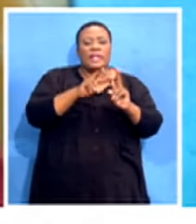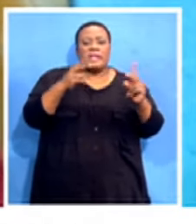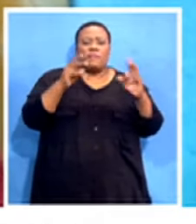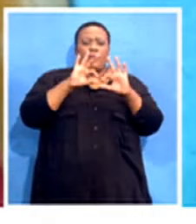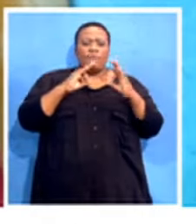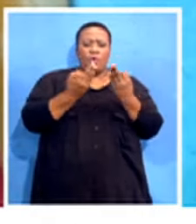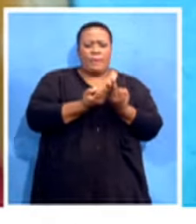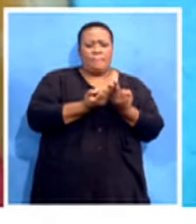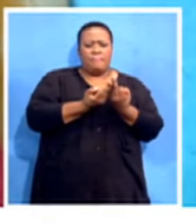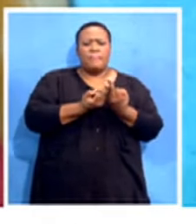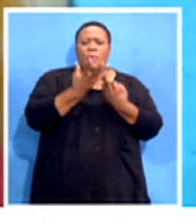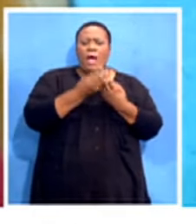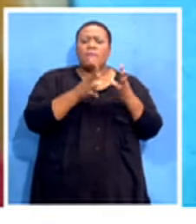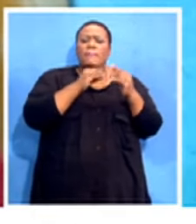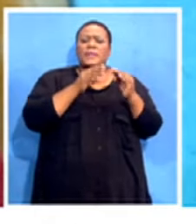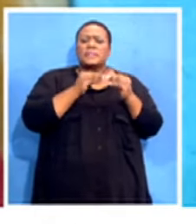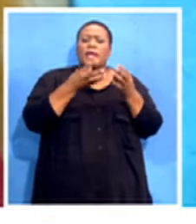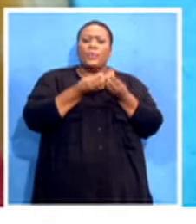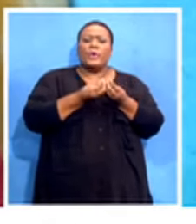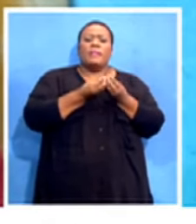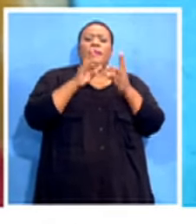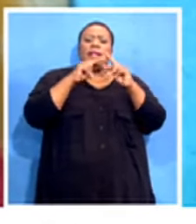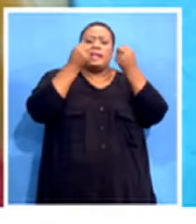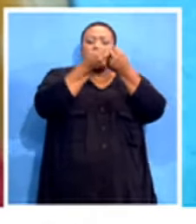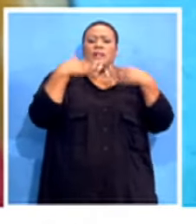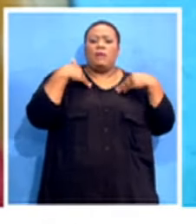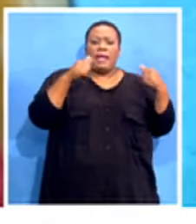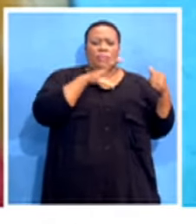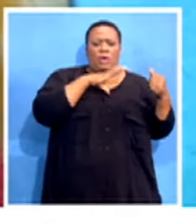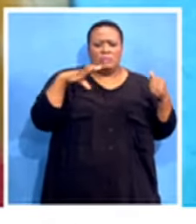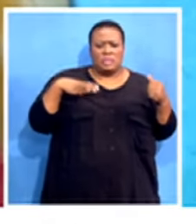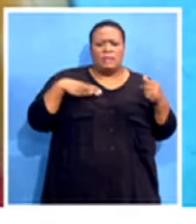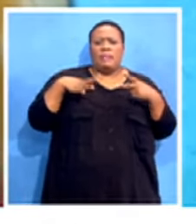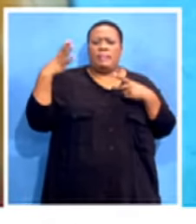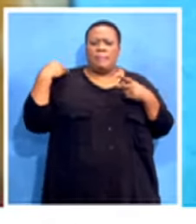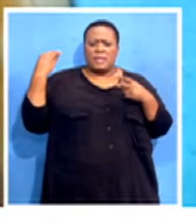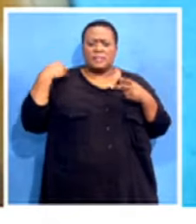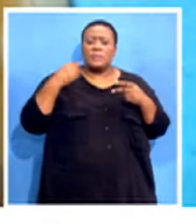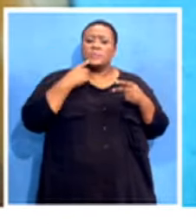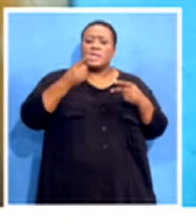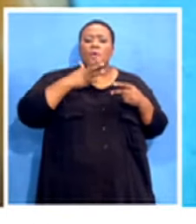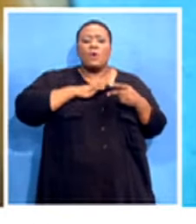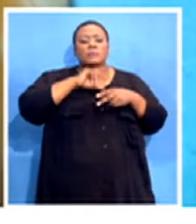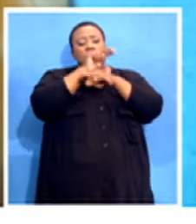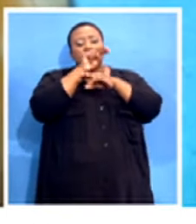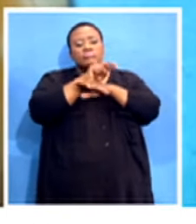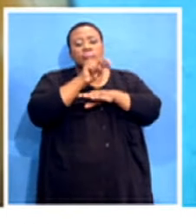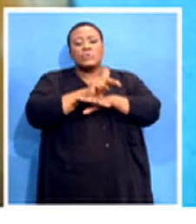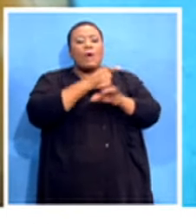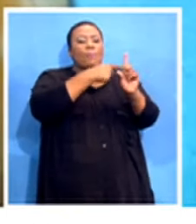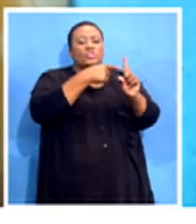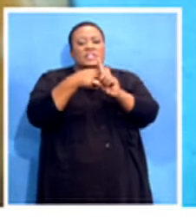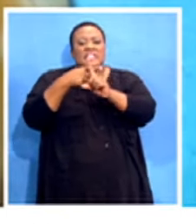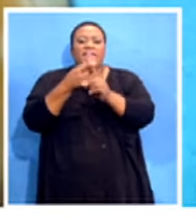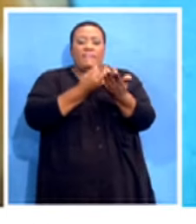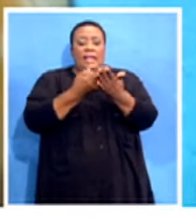with the minister at some point, the National Health Council, where we were saying we want to monitor in terms of what are the causative factors. We